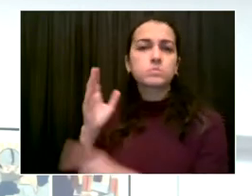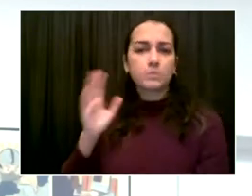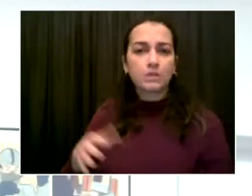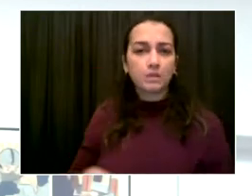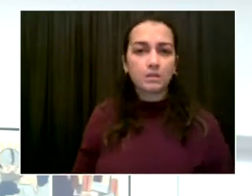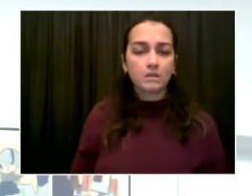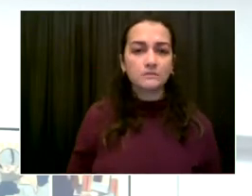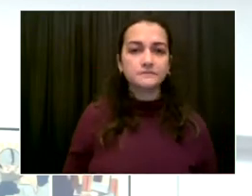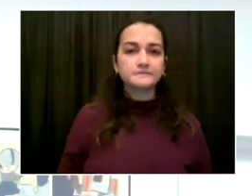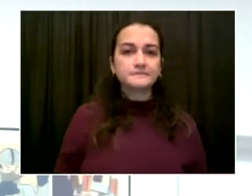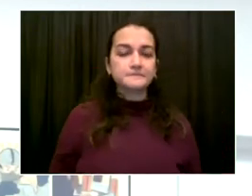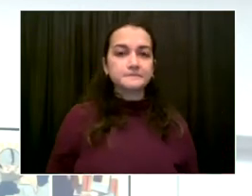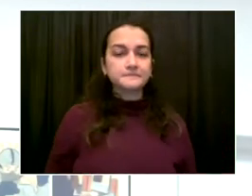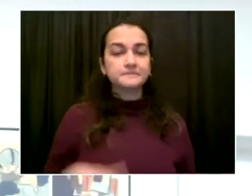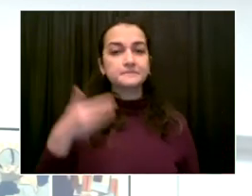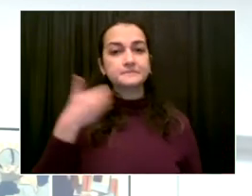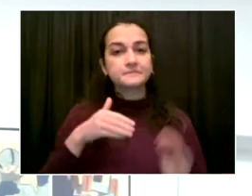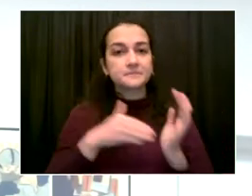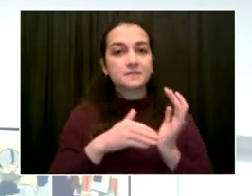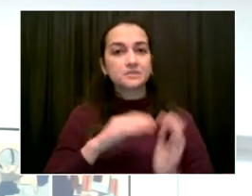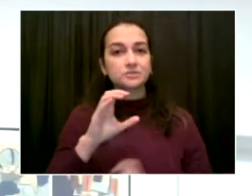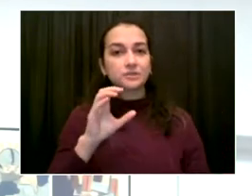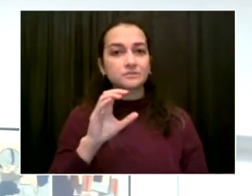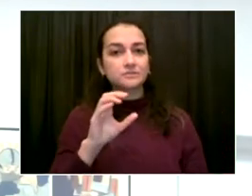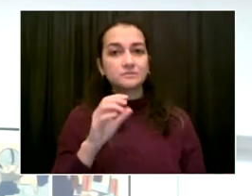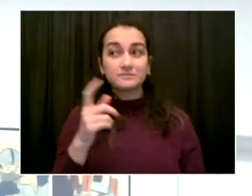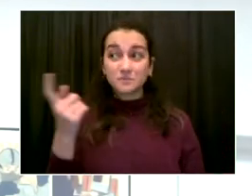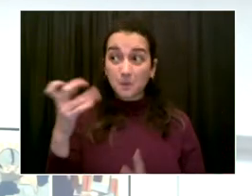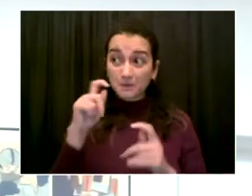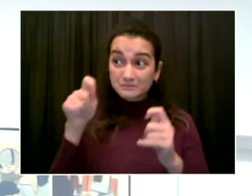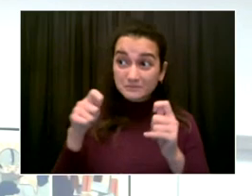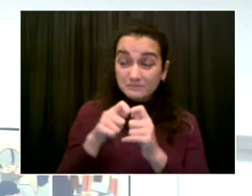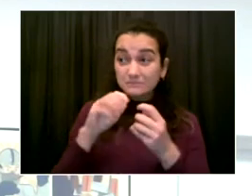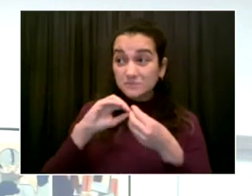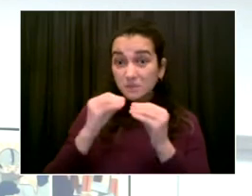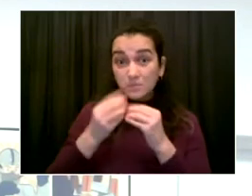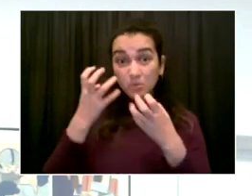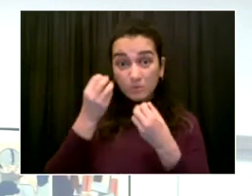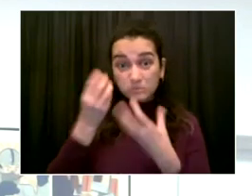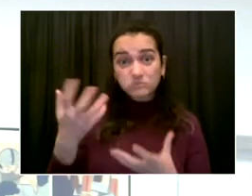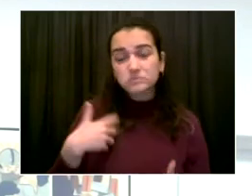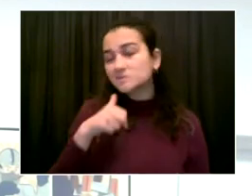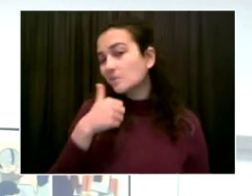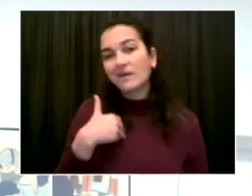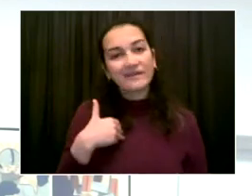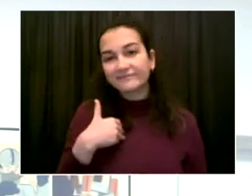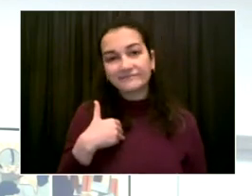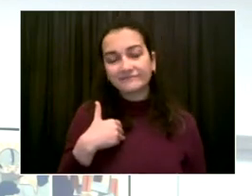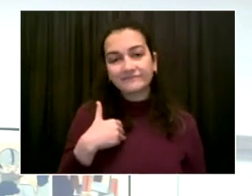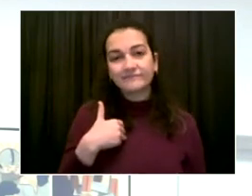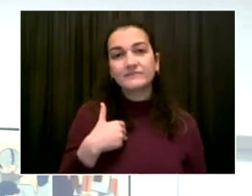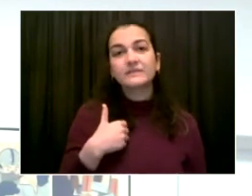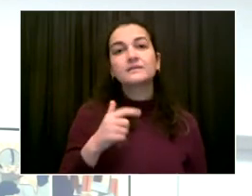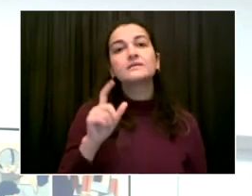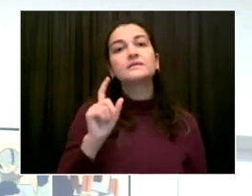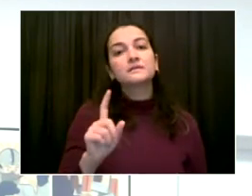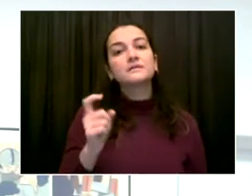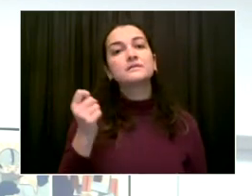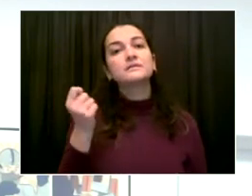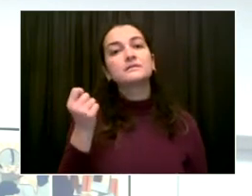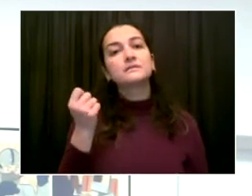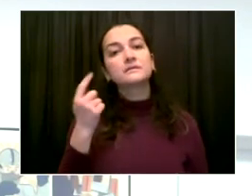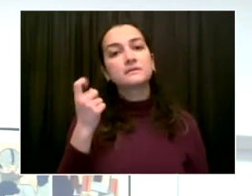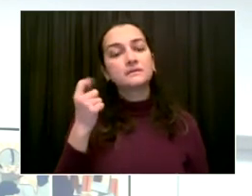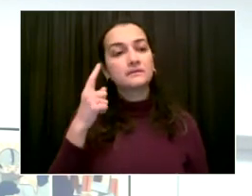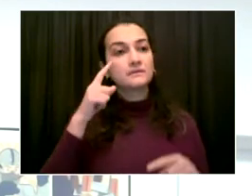What I can tell you is that we do know there was a range in terms of vaccination rates among different child care providers. And